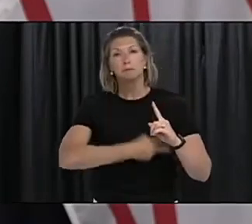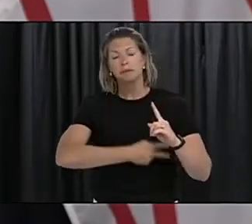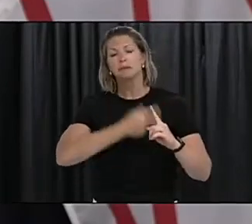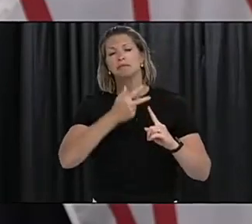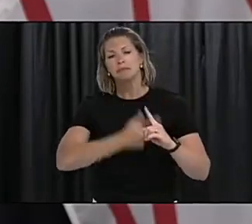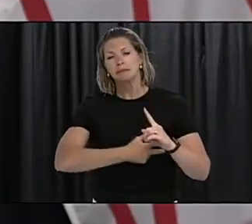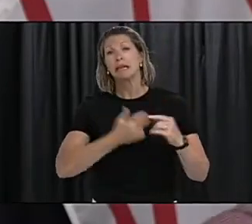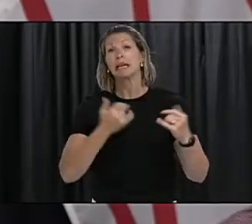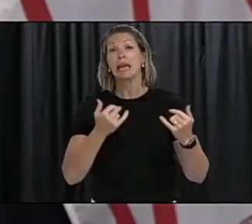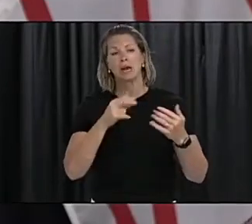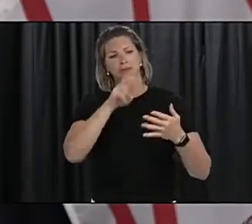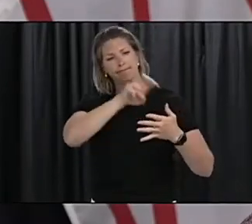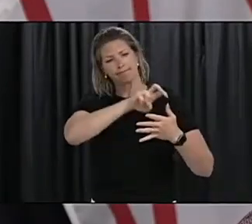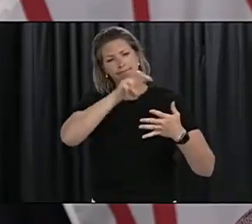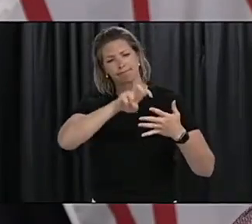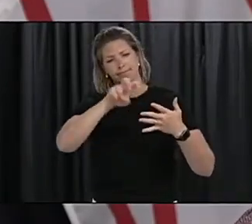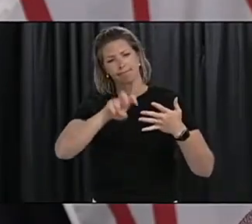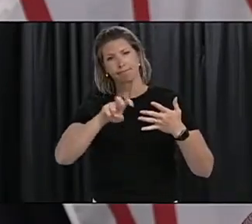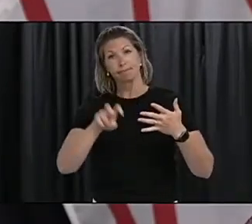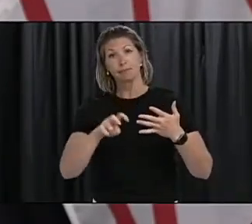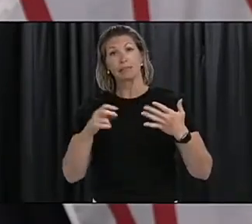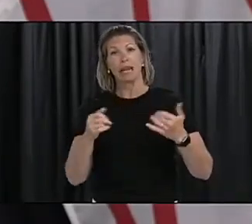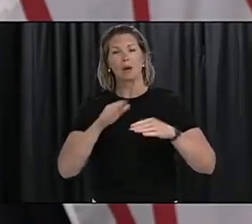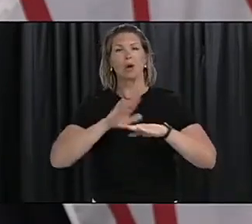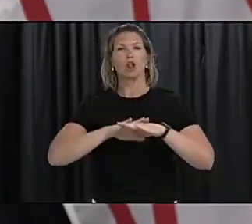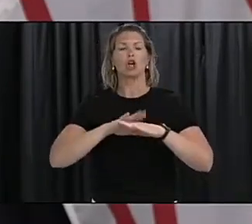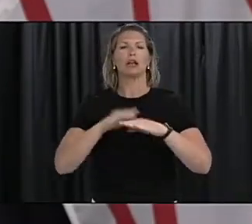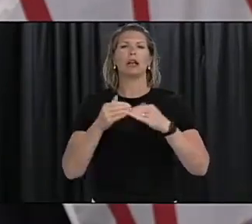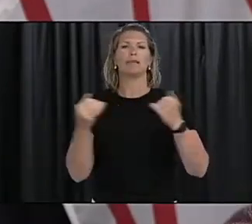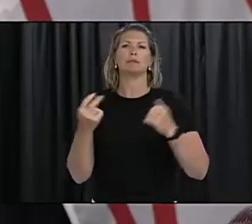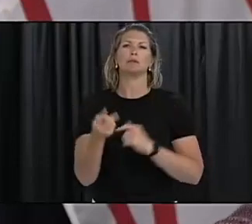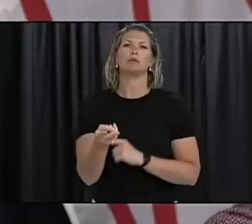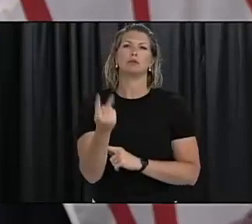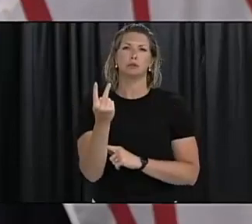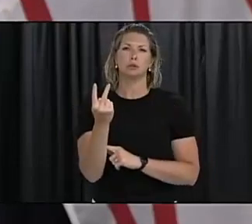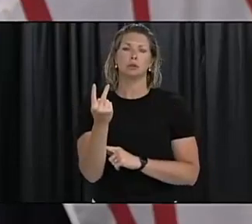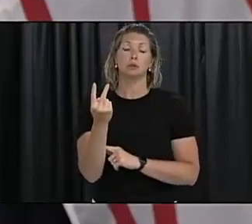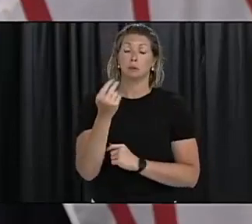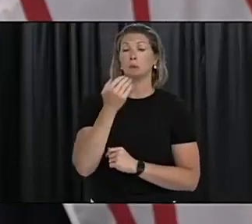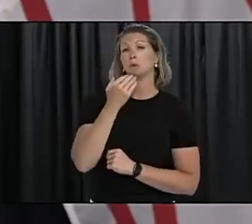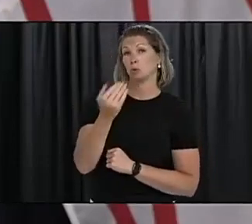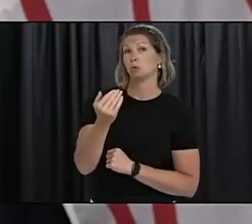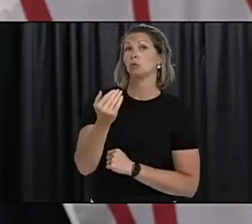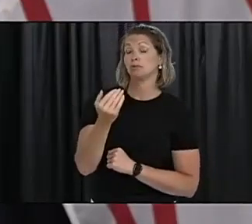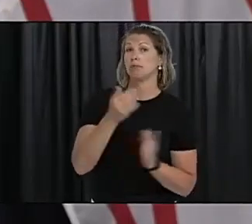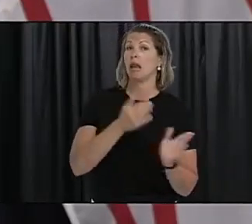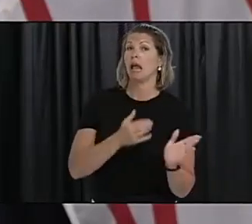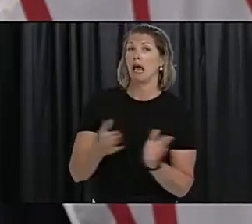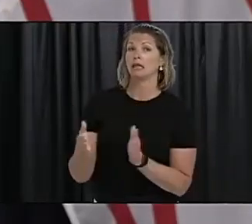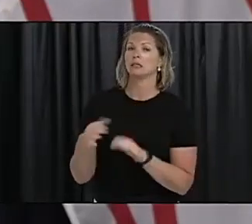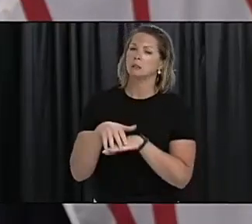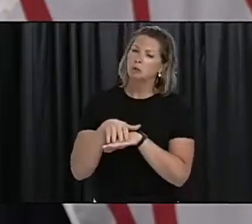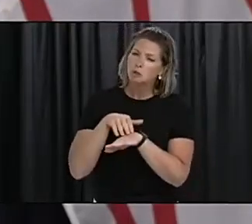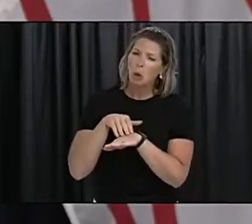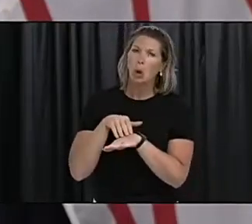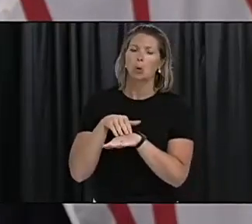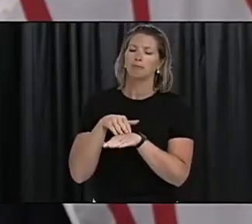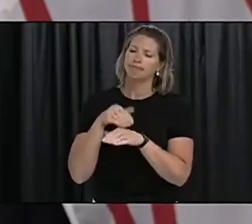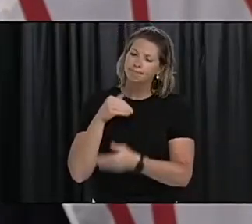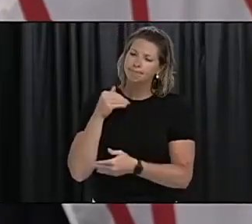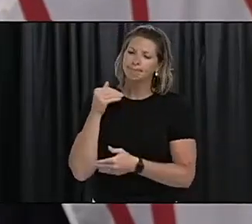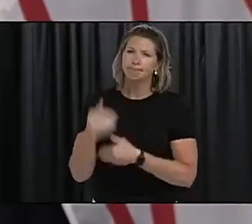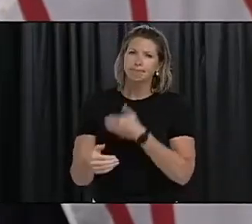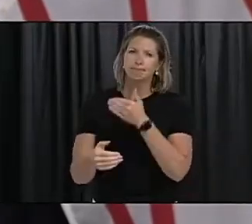5 to where we are today at Alert Level 2. This plan is balanced. It's a gradual approach to reopening our